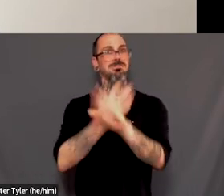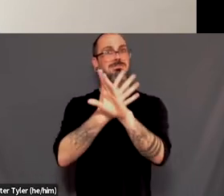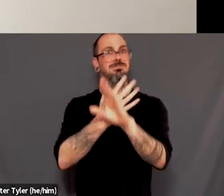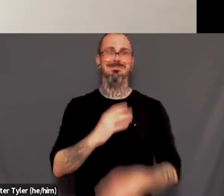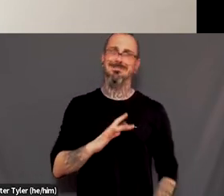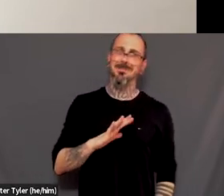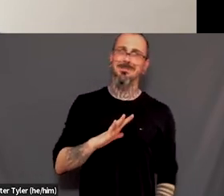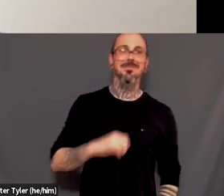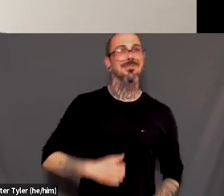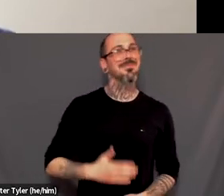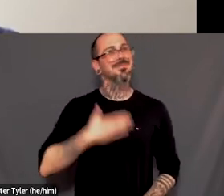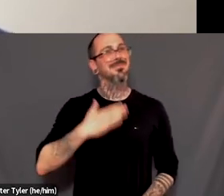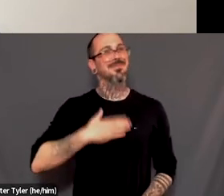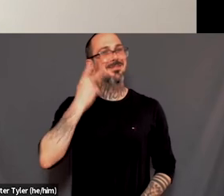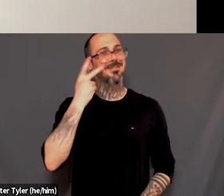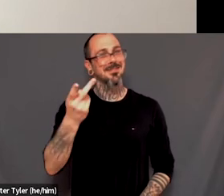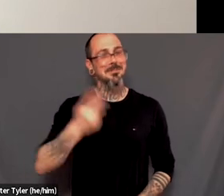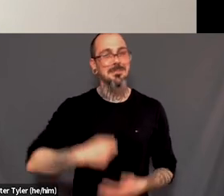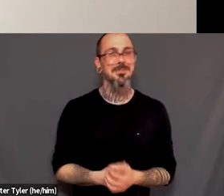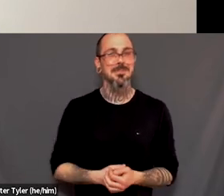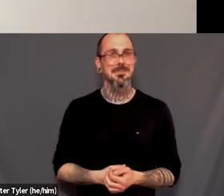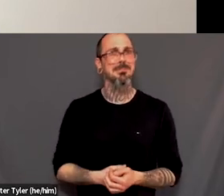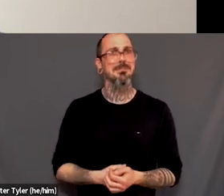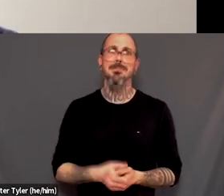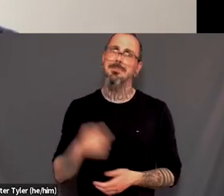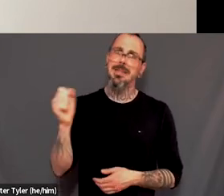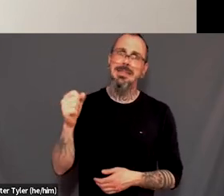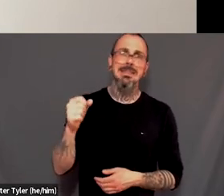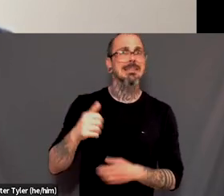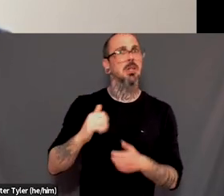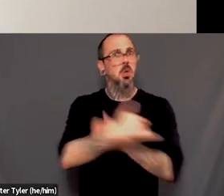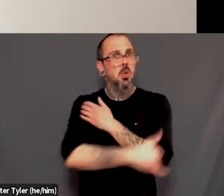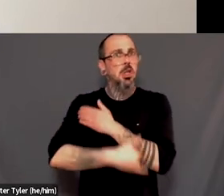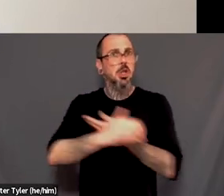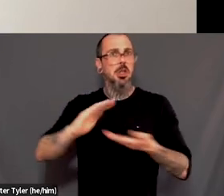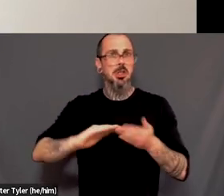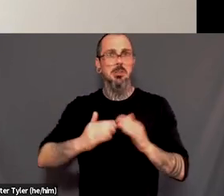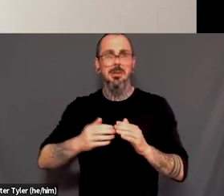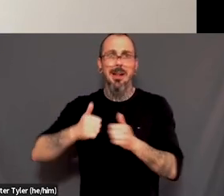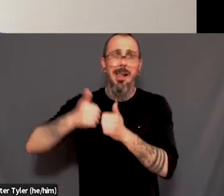also, you know, it's a really big challenge to bring people together when they live in rural communities. There's just, it just is.